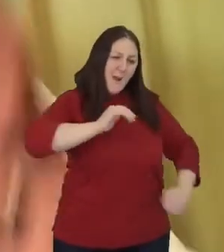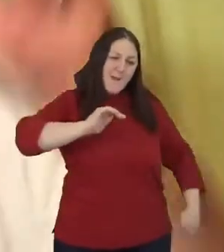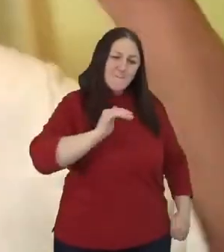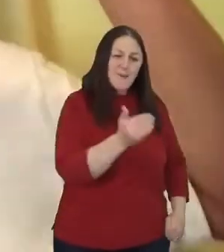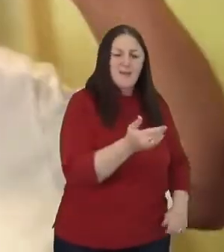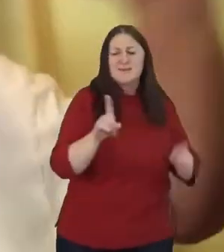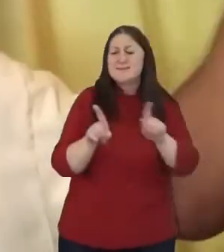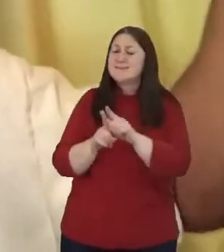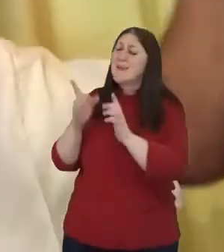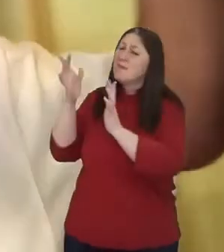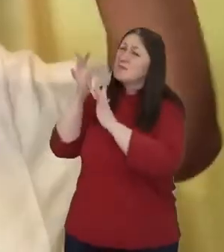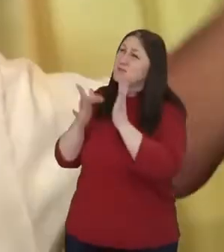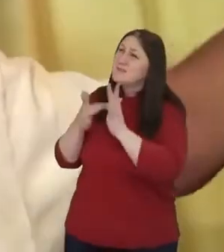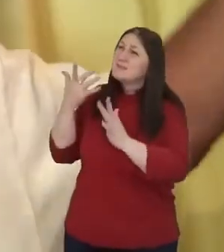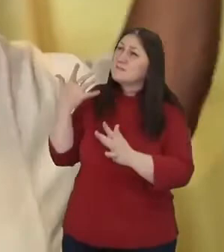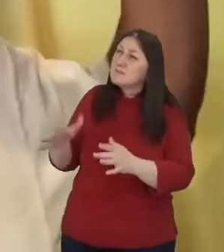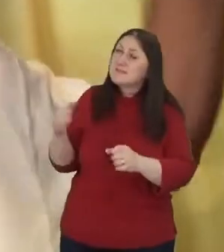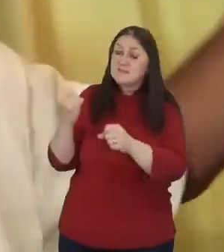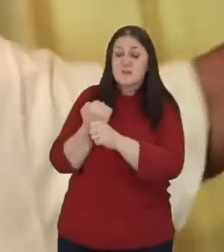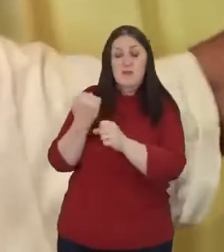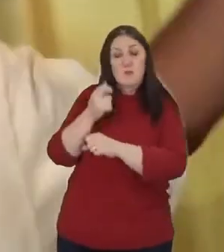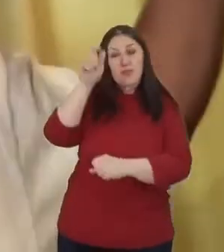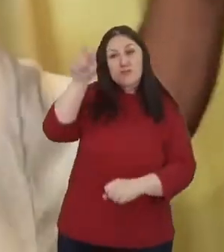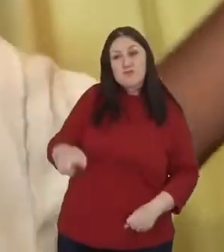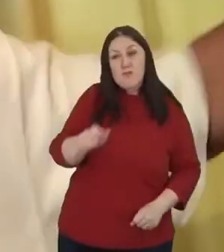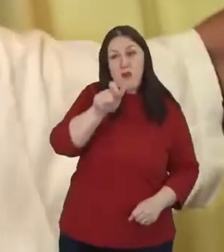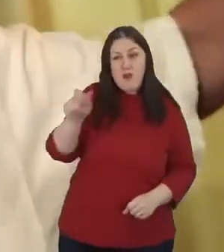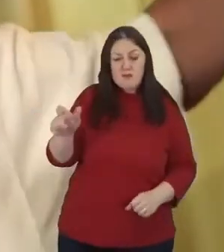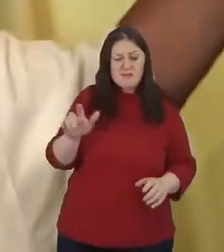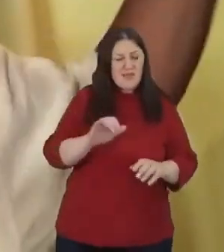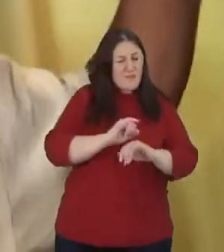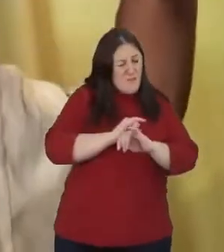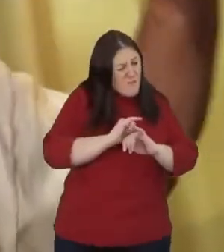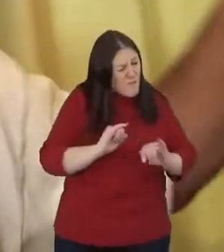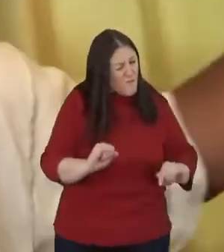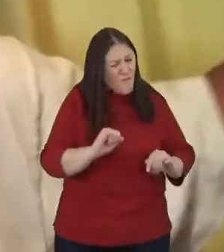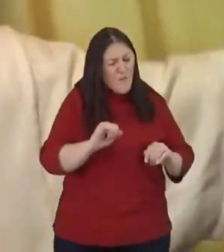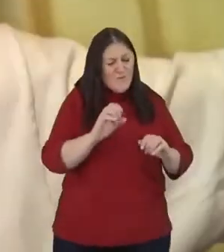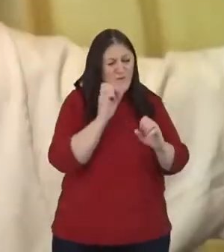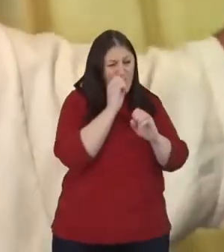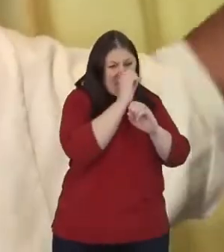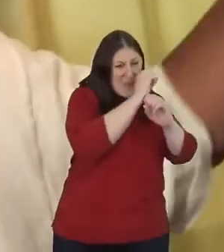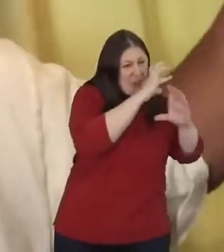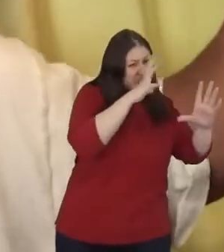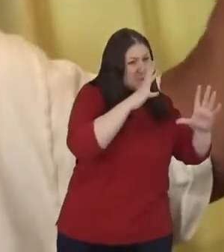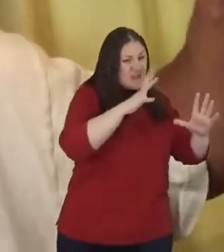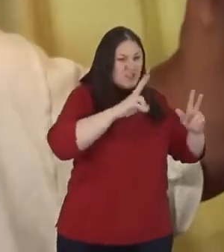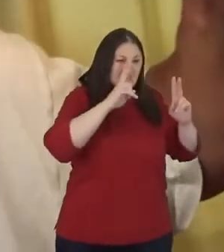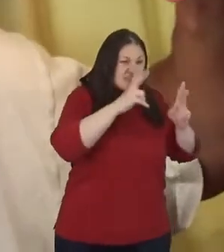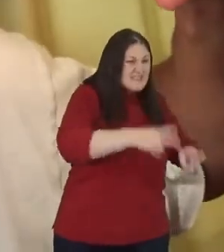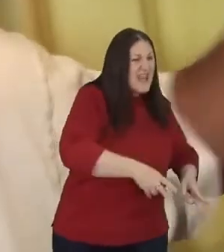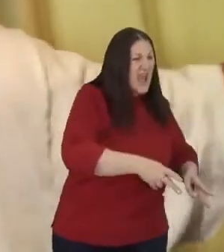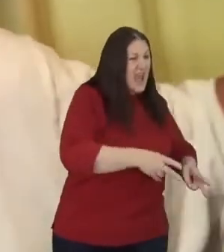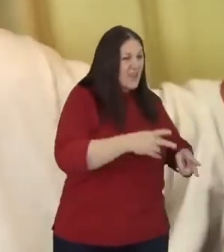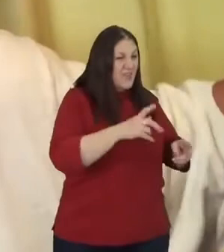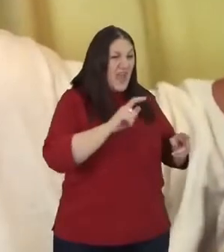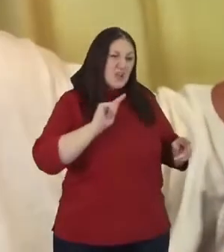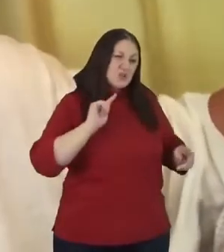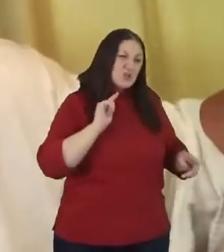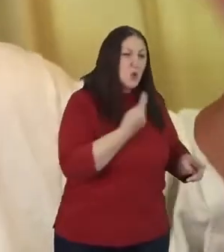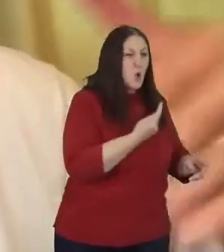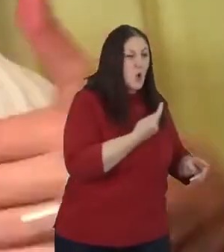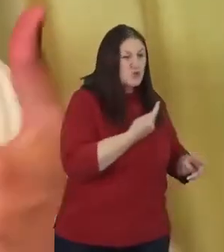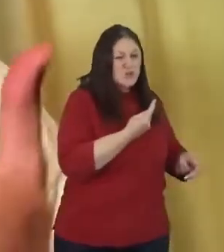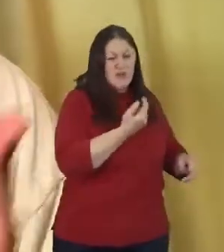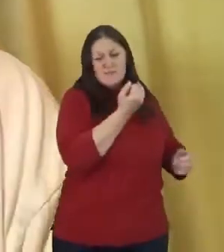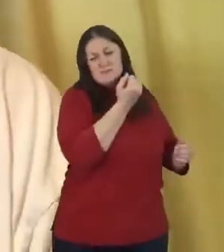cross. This horrific image of death and torture, imperial execution